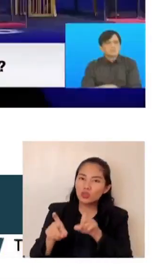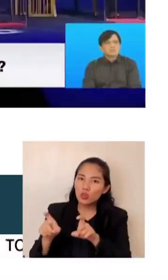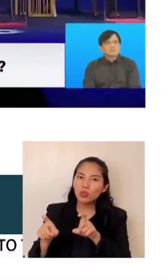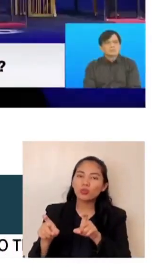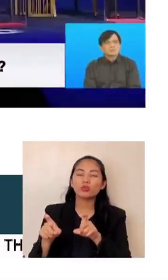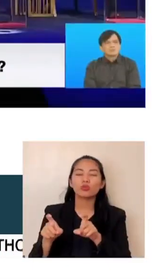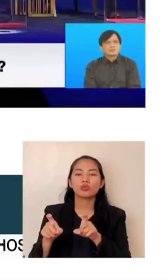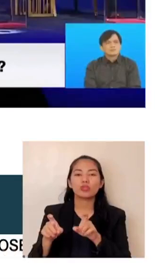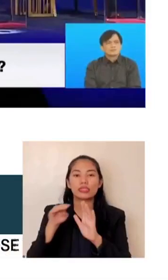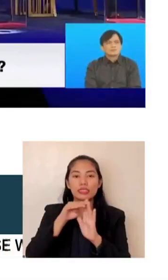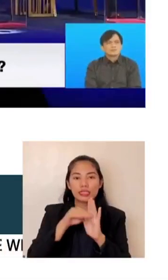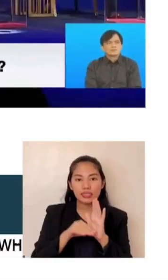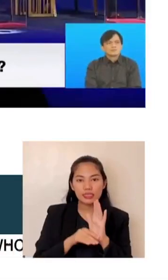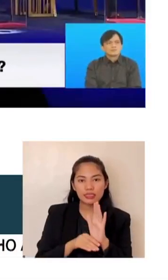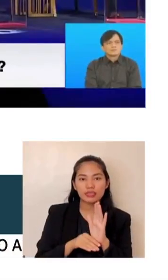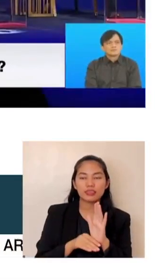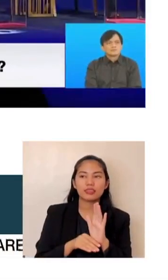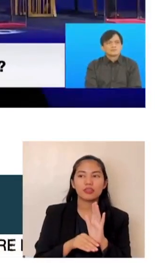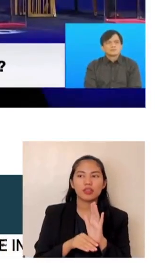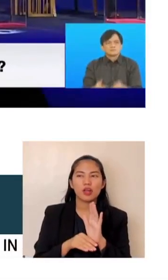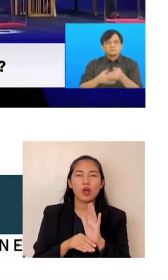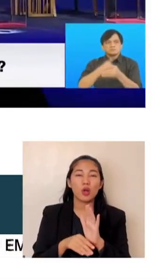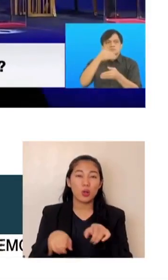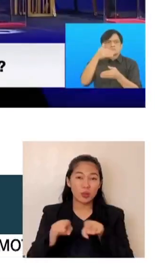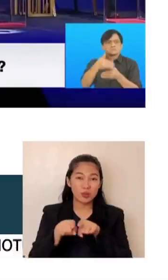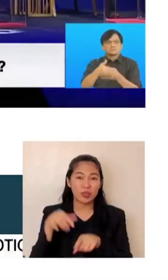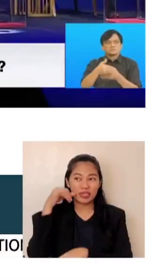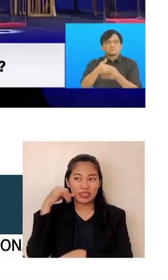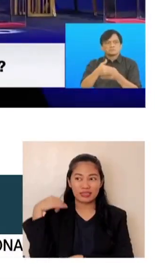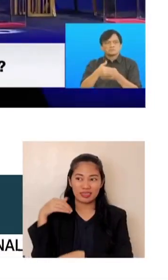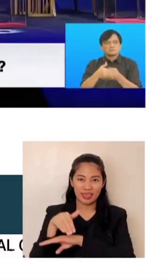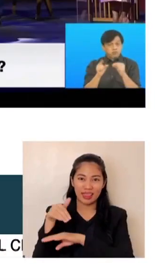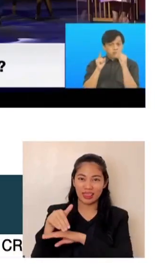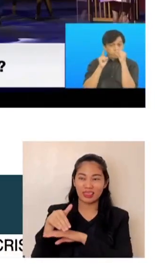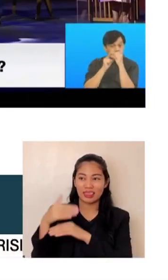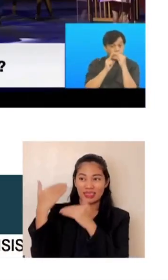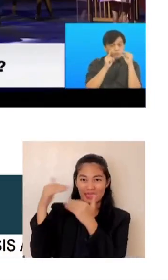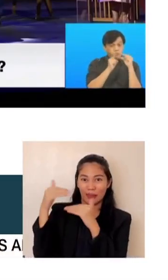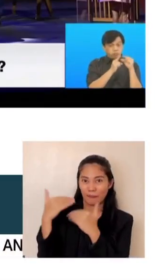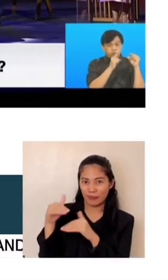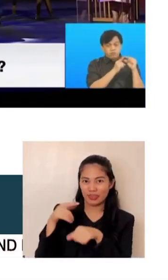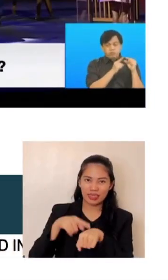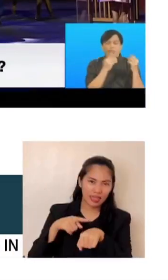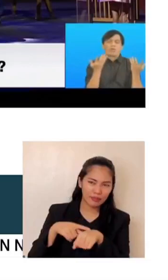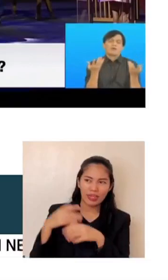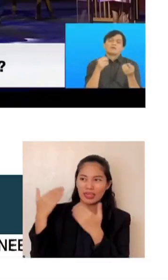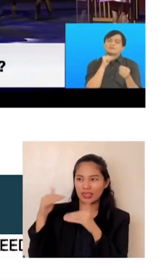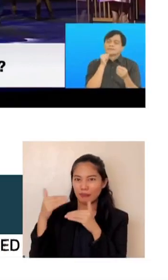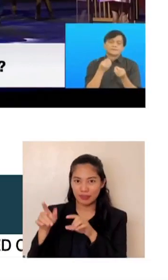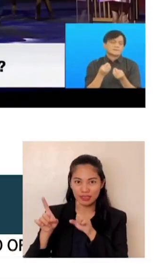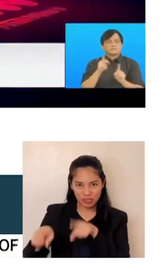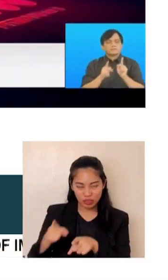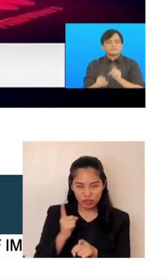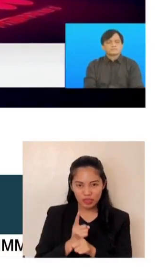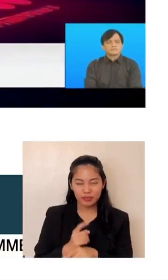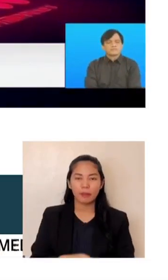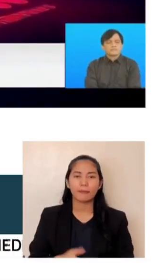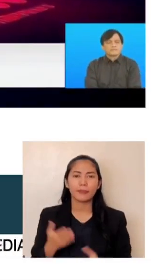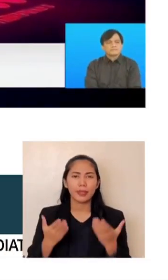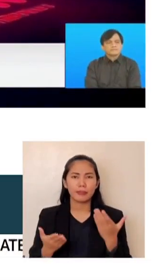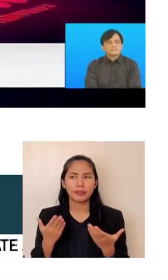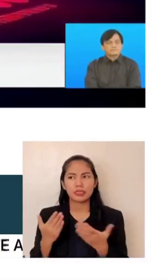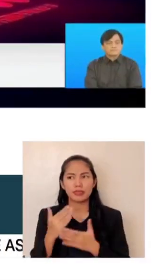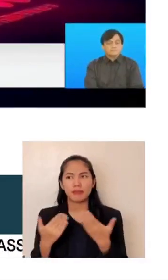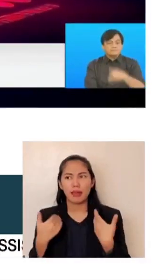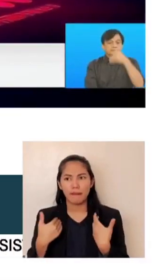outside of those questions at that particular moment. So I think, were there questions that could have been